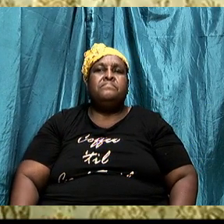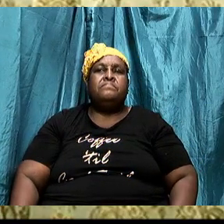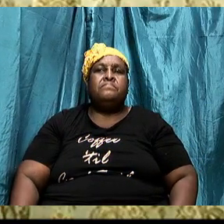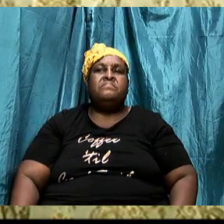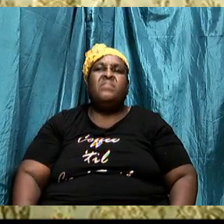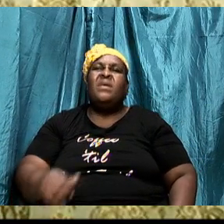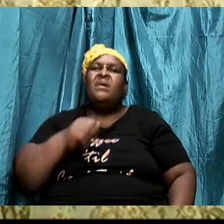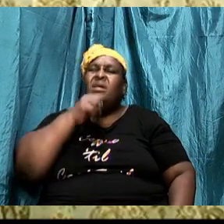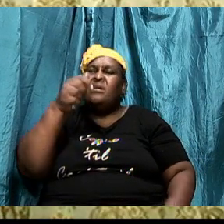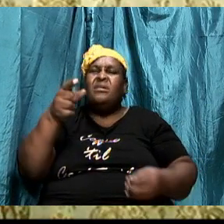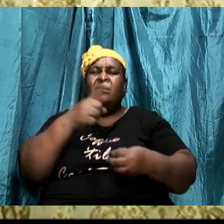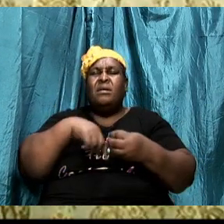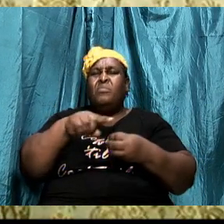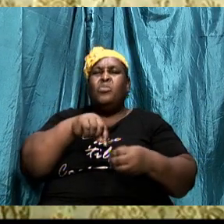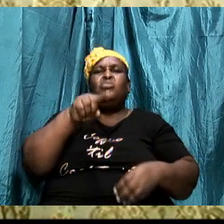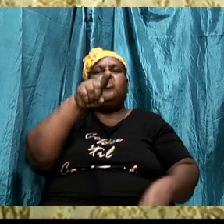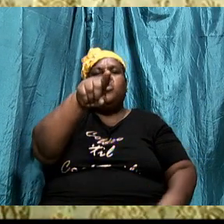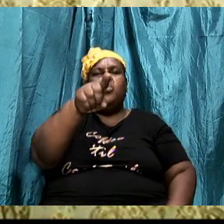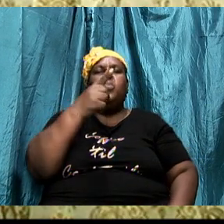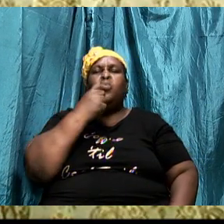it's not about who you know.